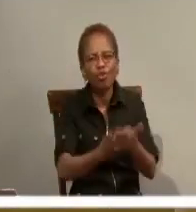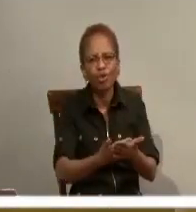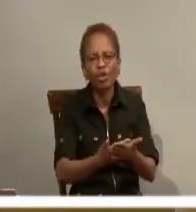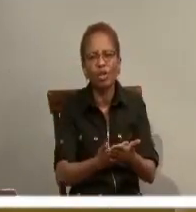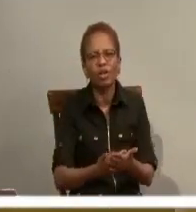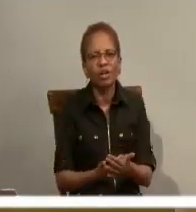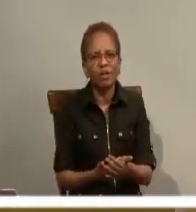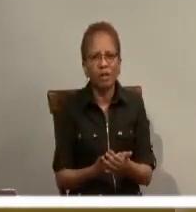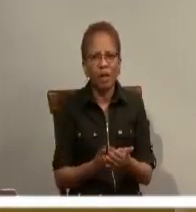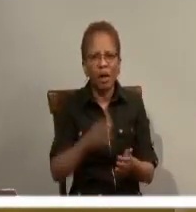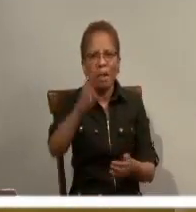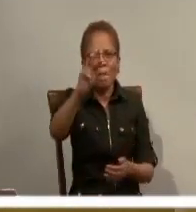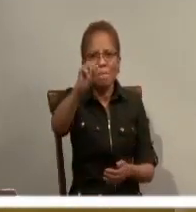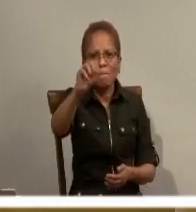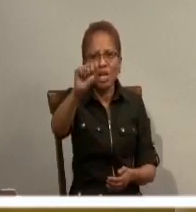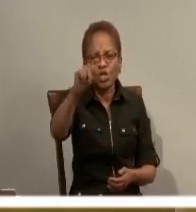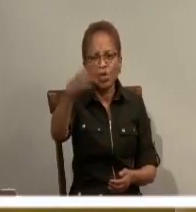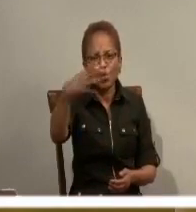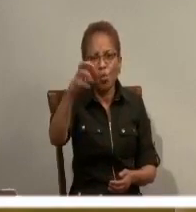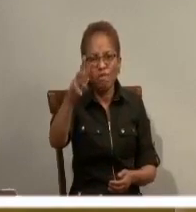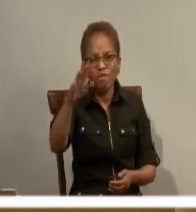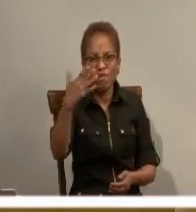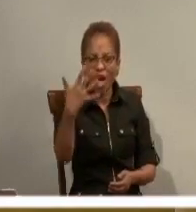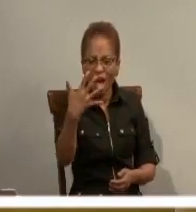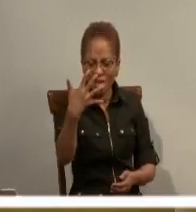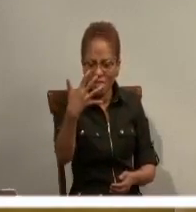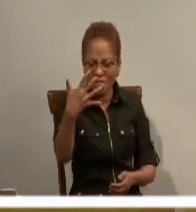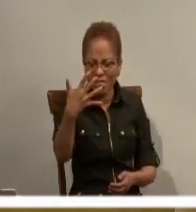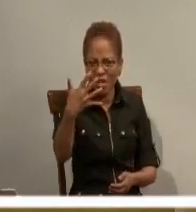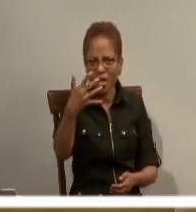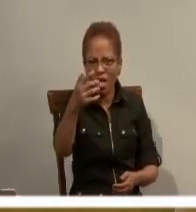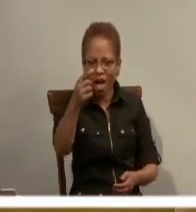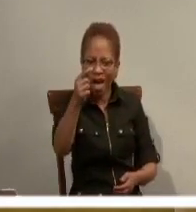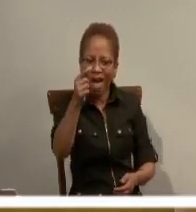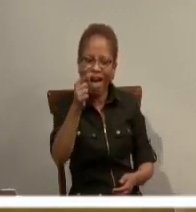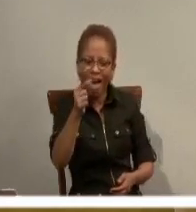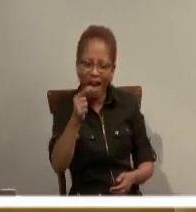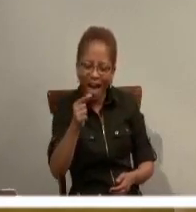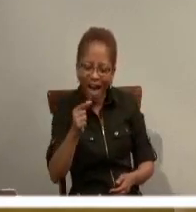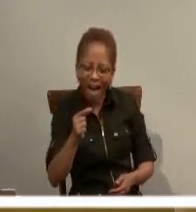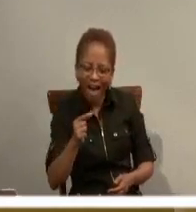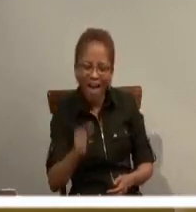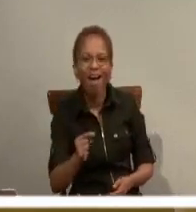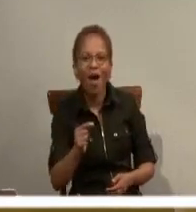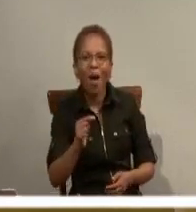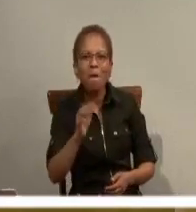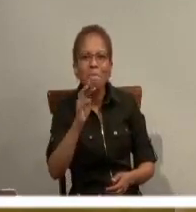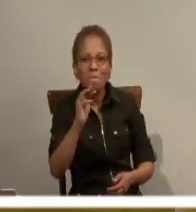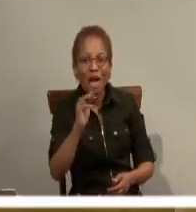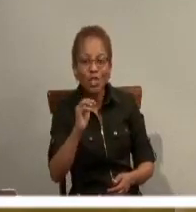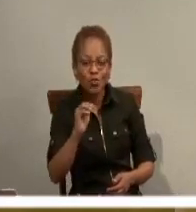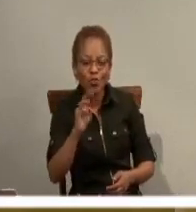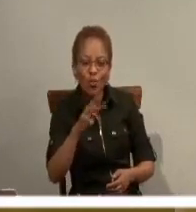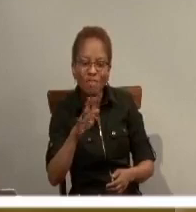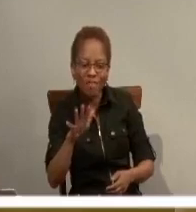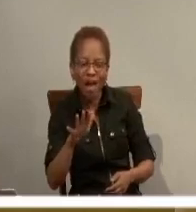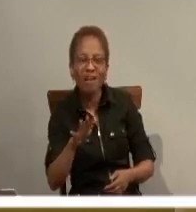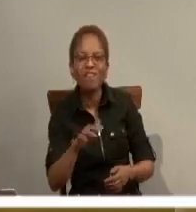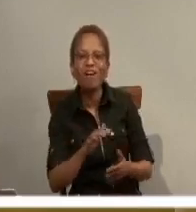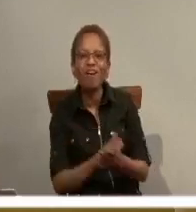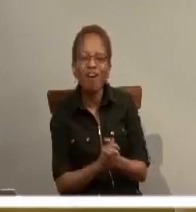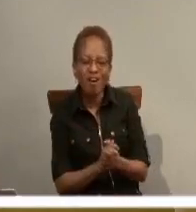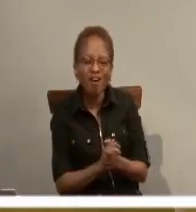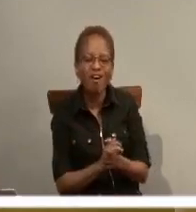us a clue of interpreting this text down in Matthew 25. By speaking to us about what the light